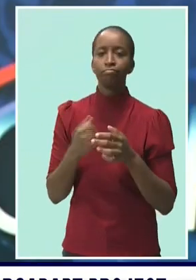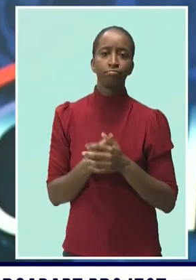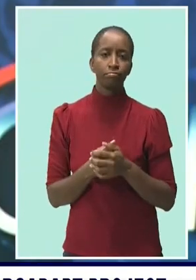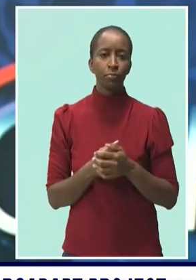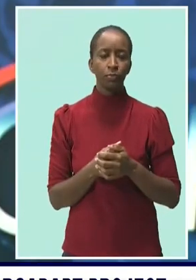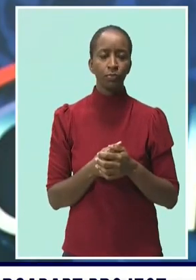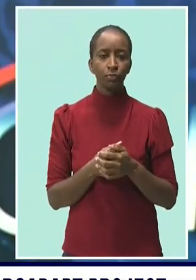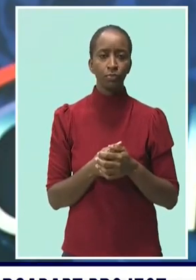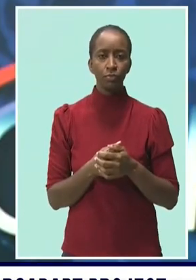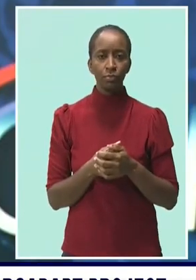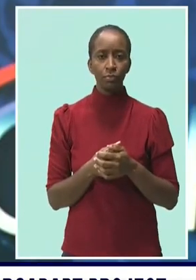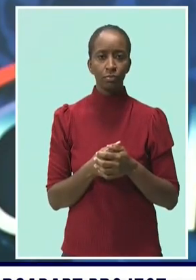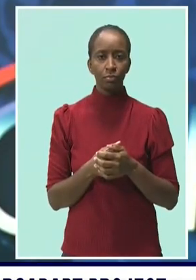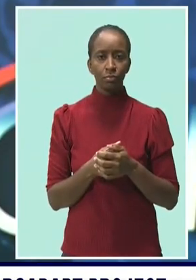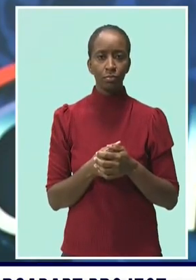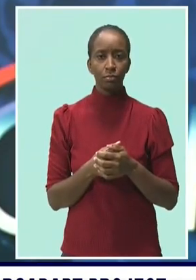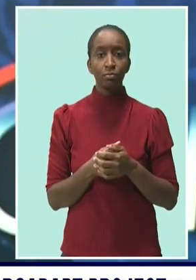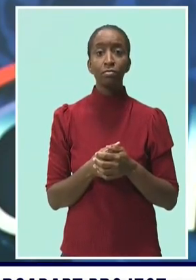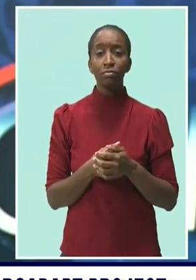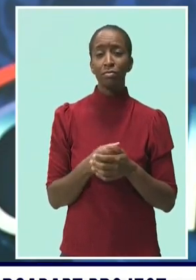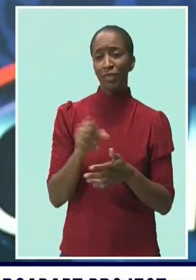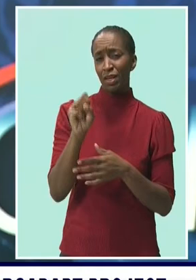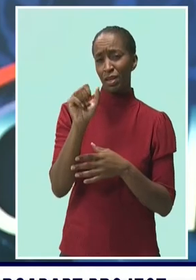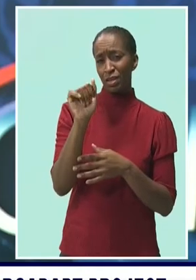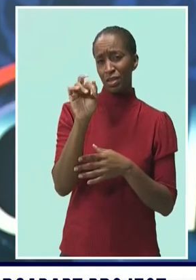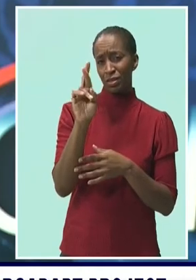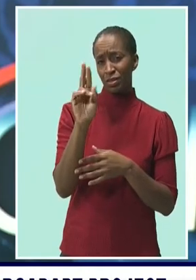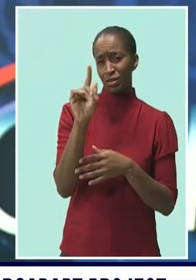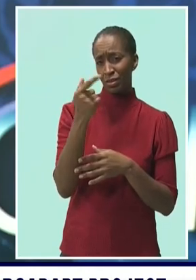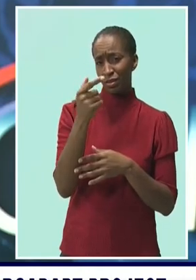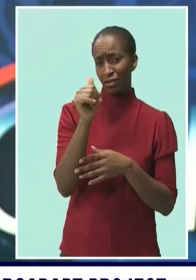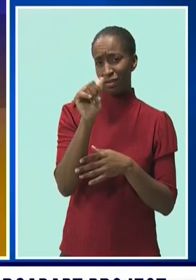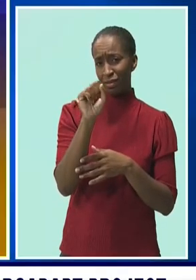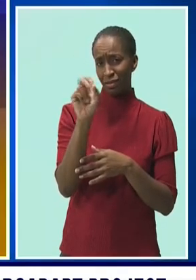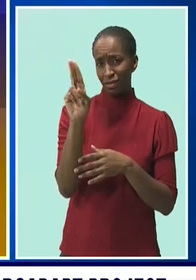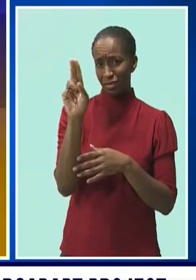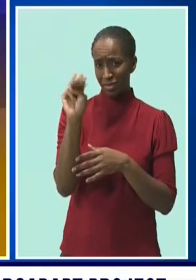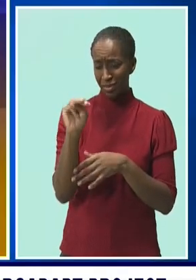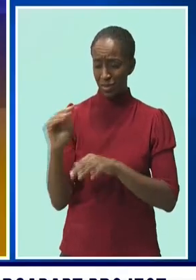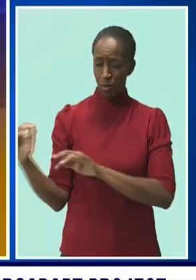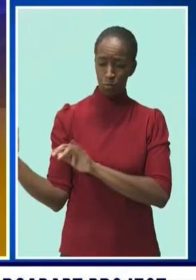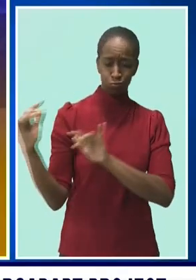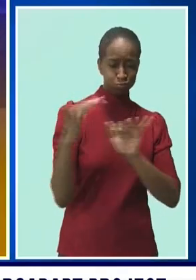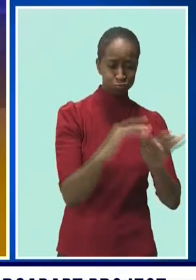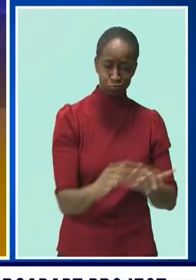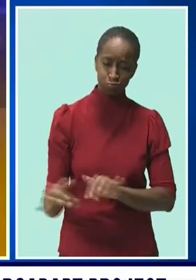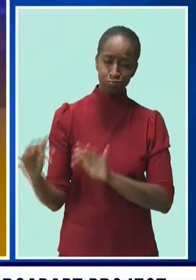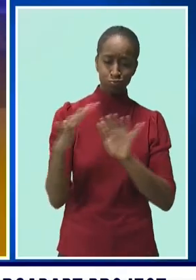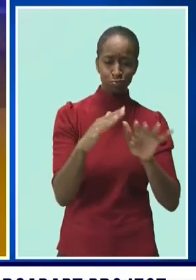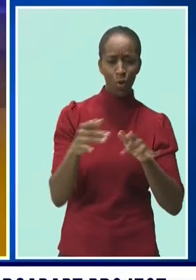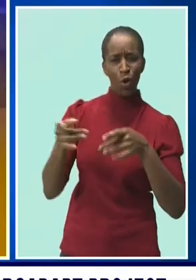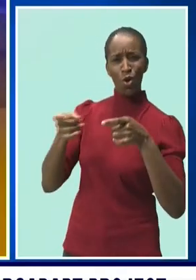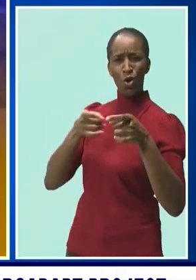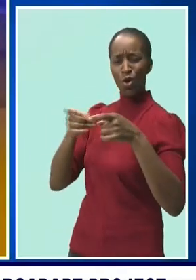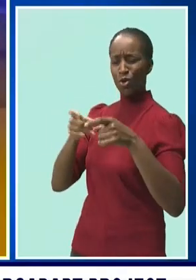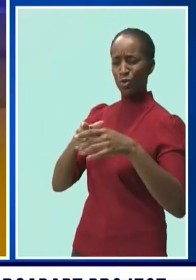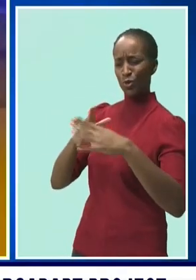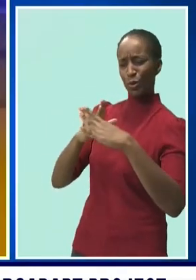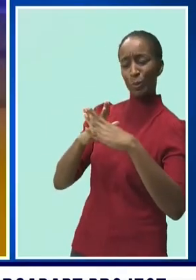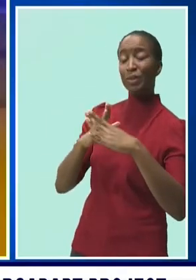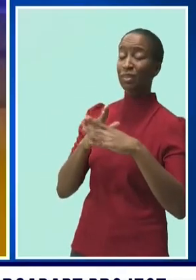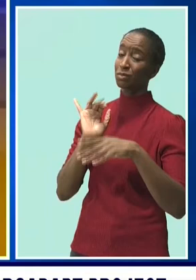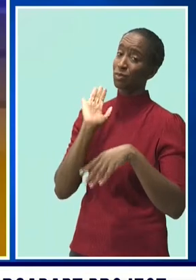She says controlling the influx will be beneficial. When it is stranded on our shorelines in large quantities,